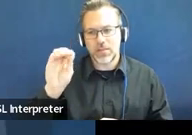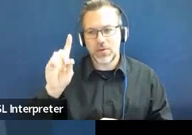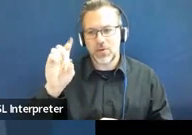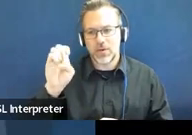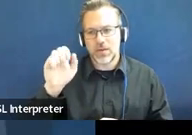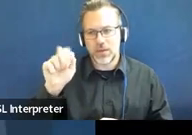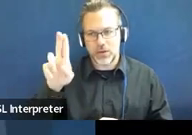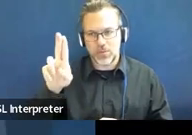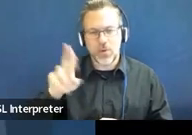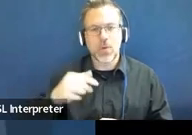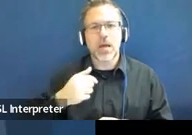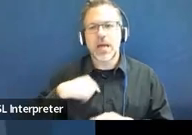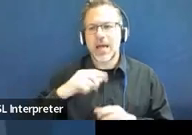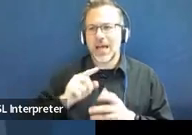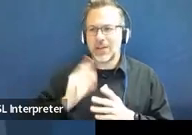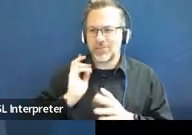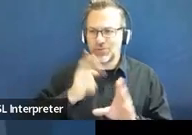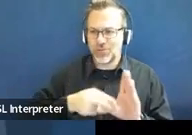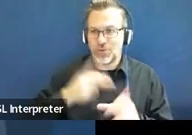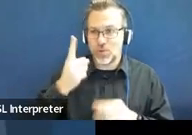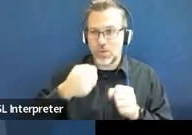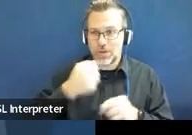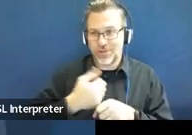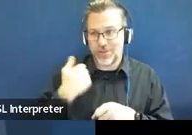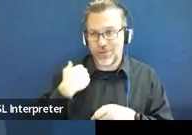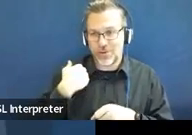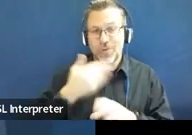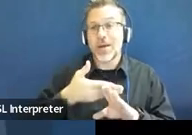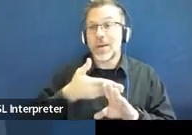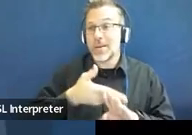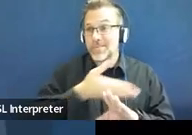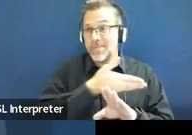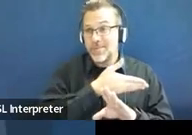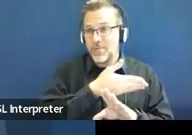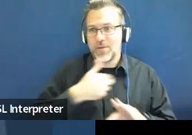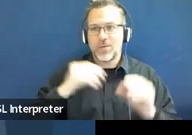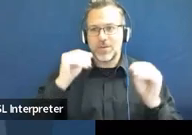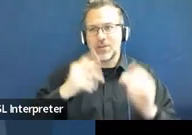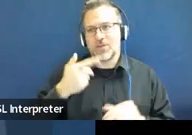team just over a year ago, and before that, I was a teacher here